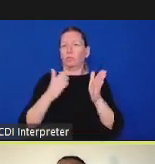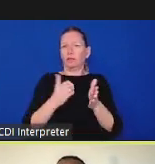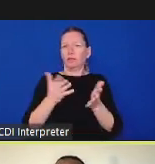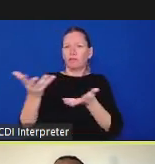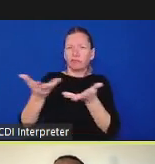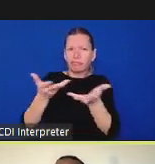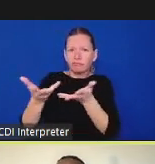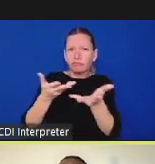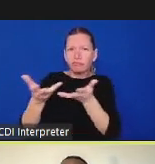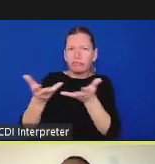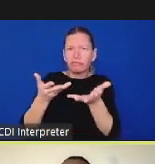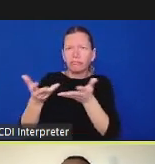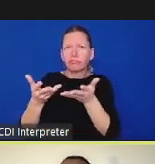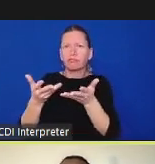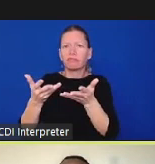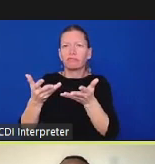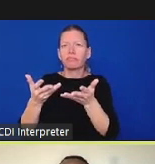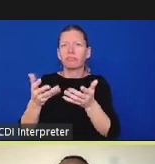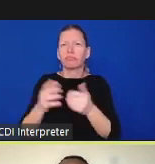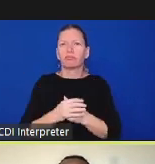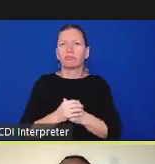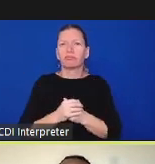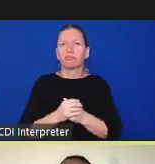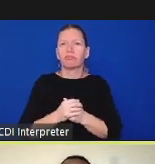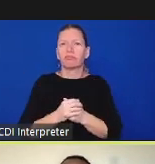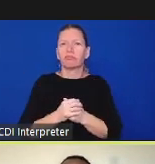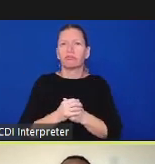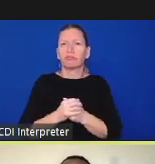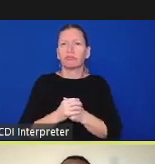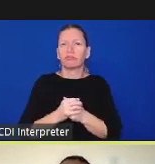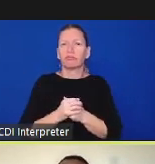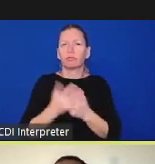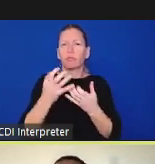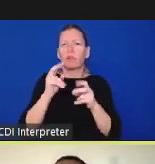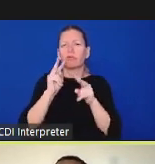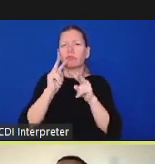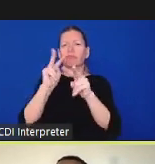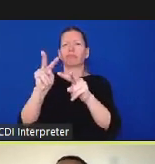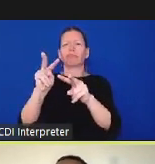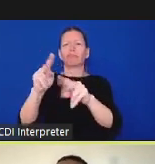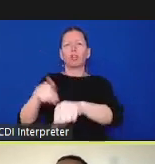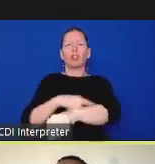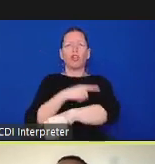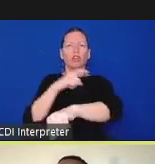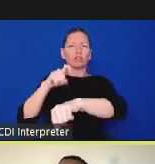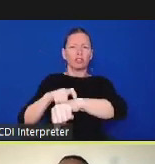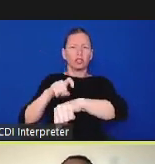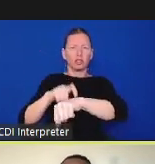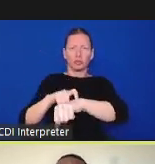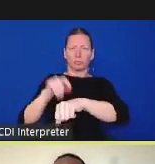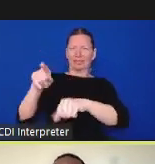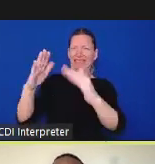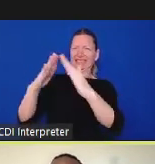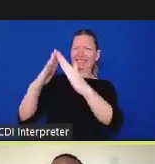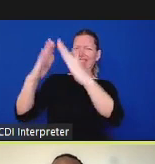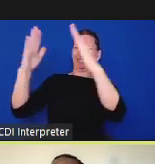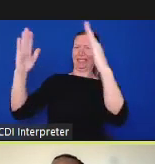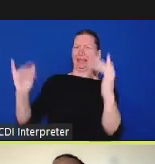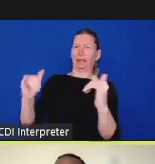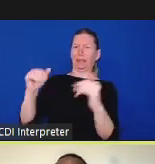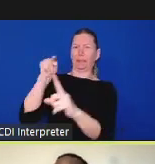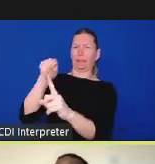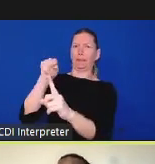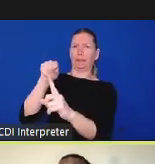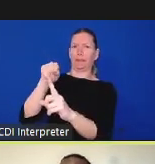can lead to long-term systemic change um often people think about an incident and think well why did this